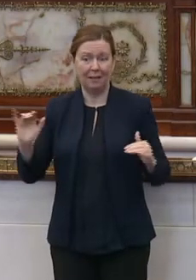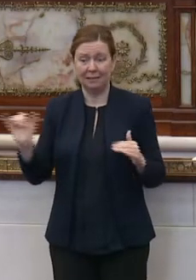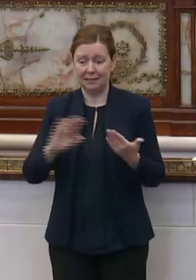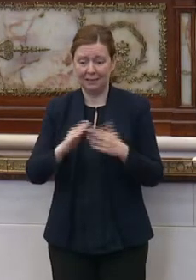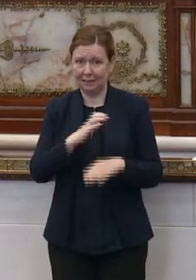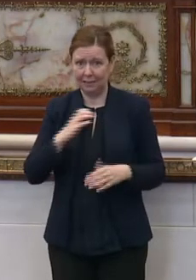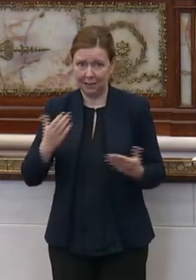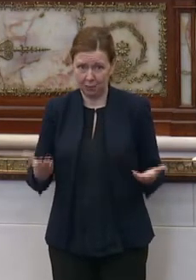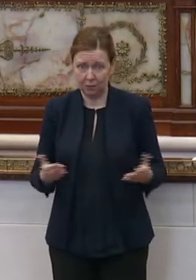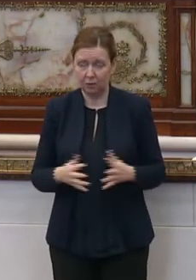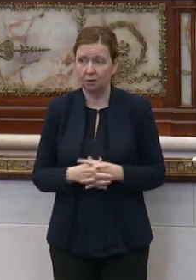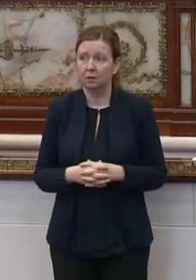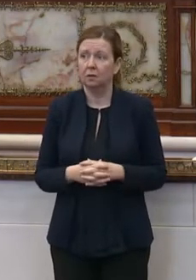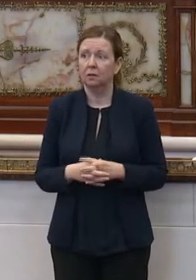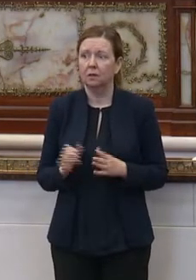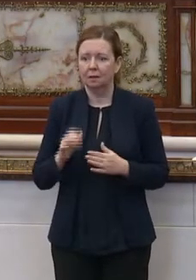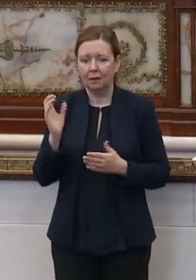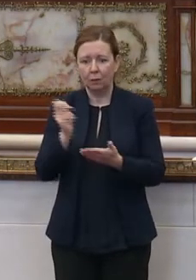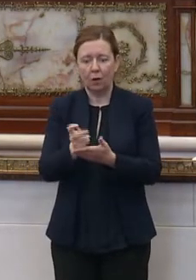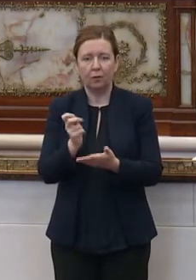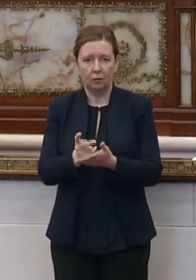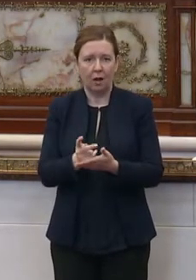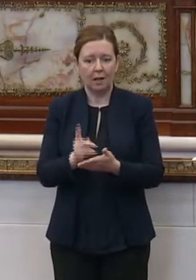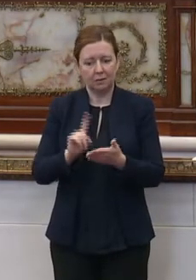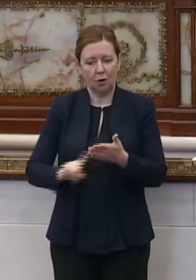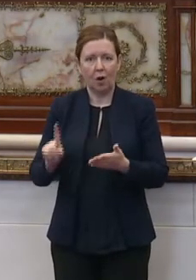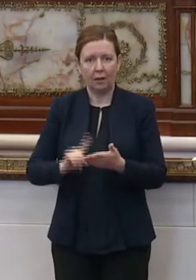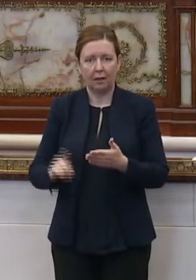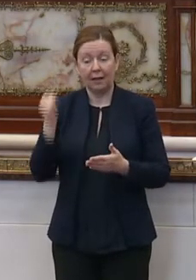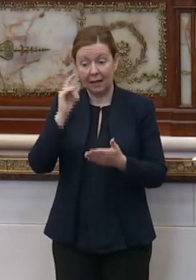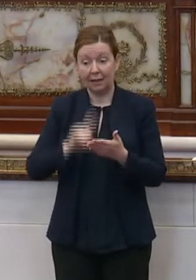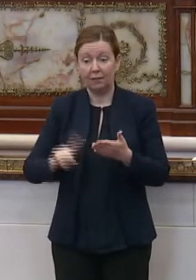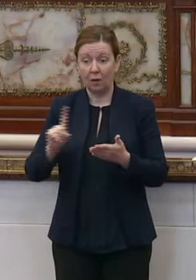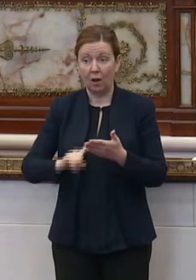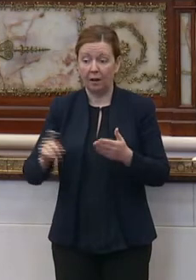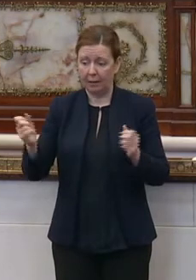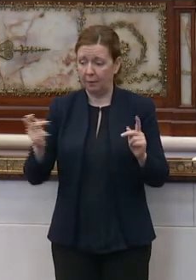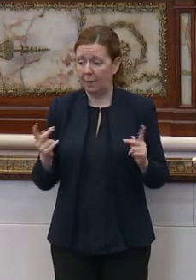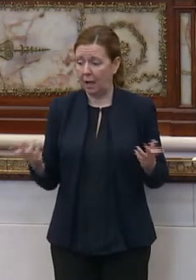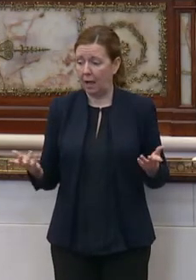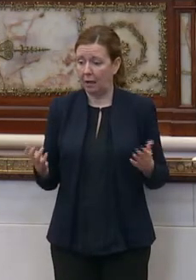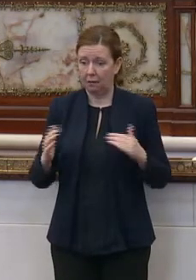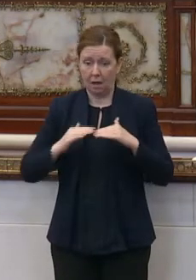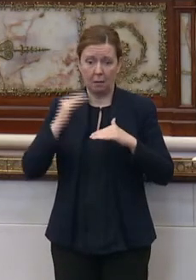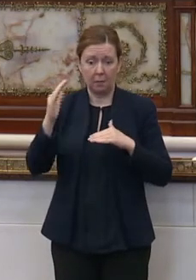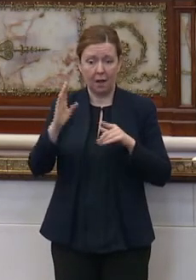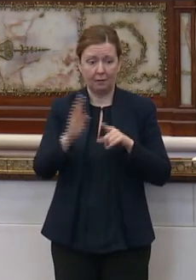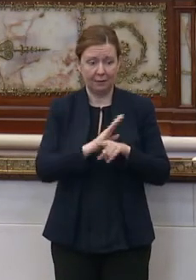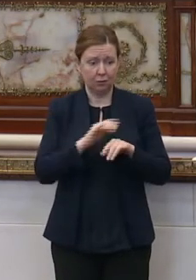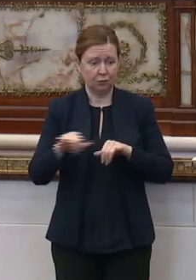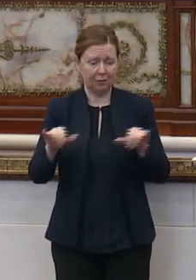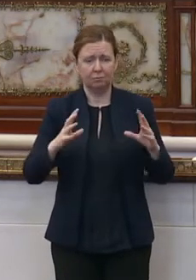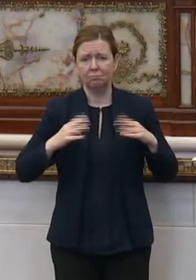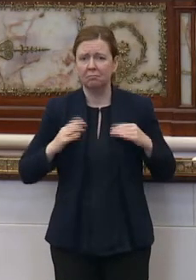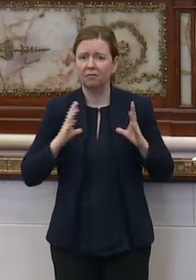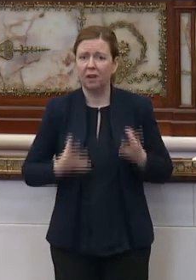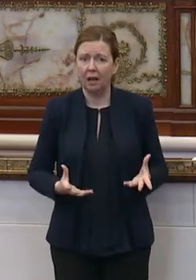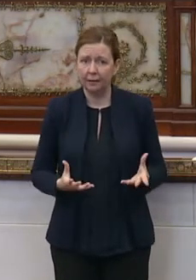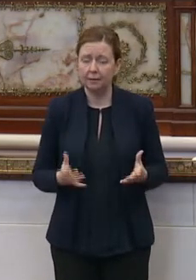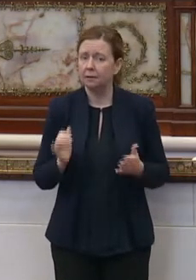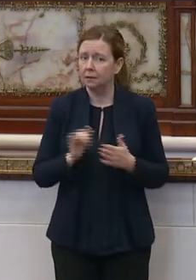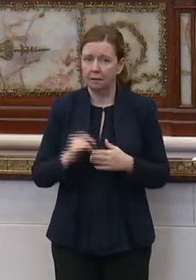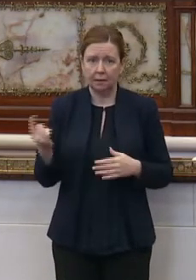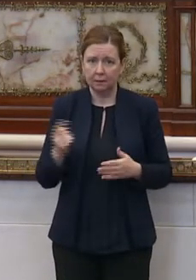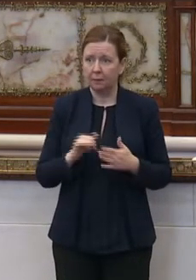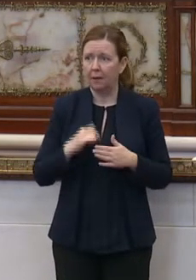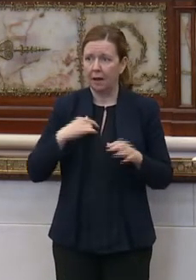city council that would authorize an audit. And if the audit came back, back it was above industry standard, okay, that's